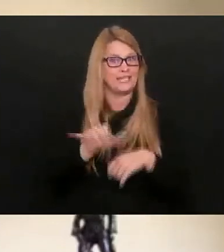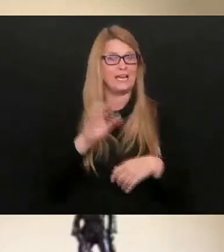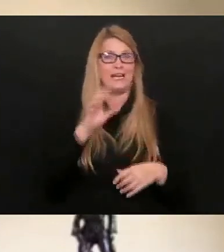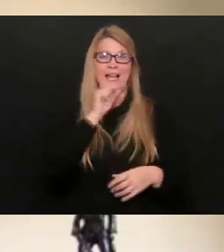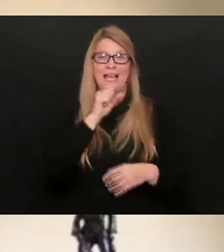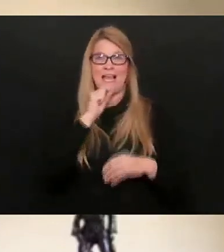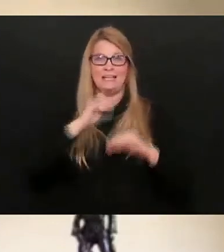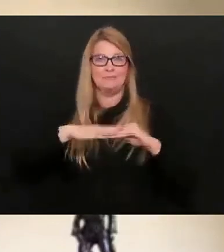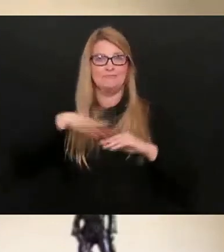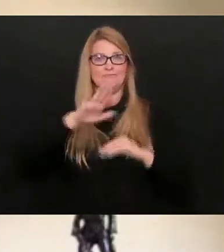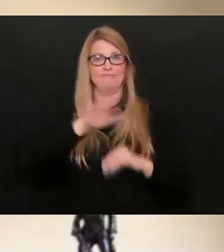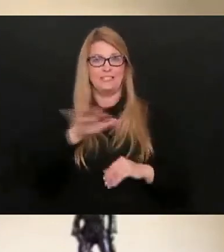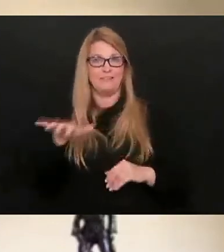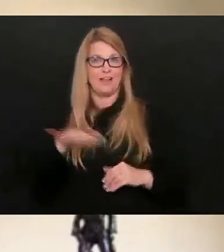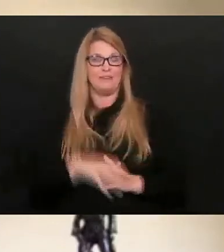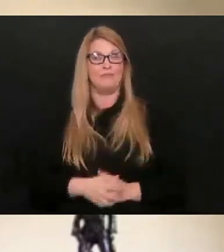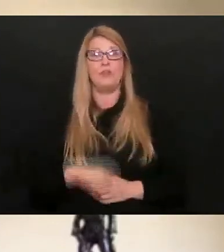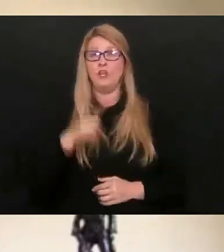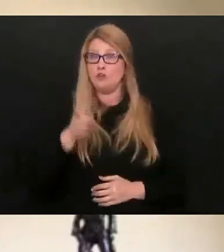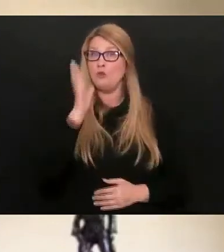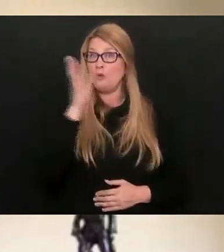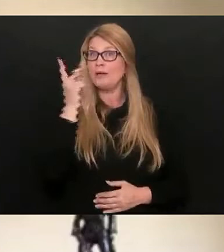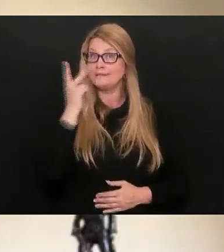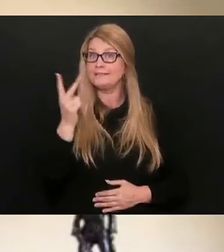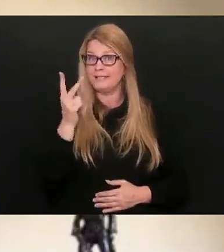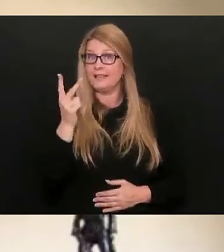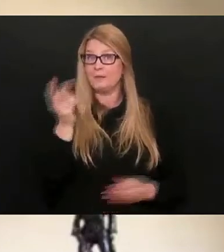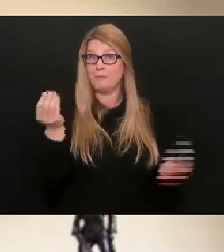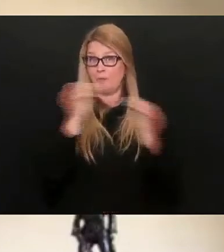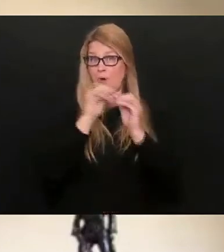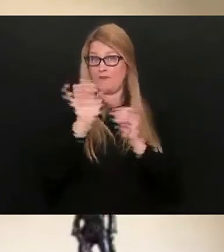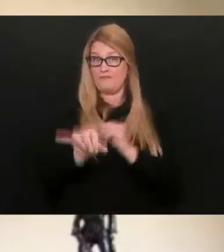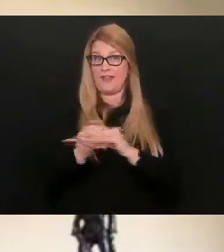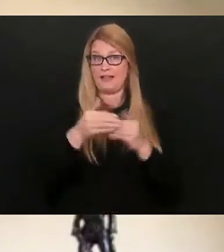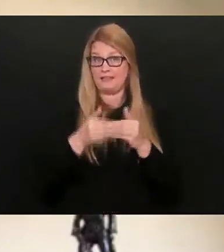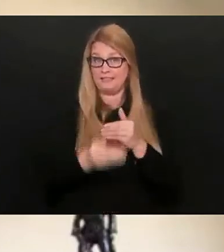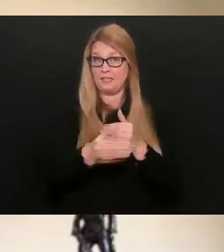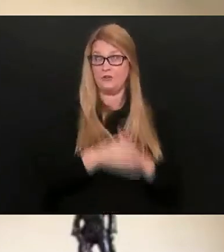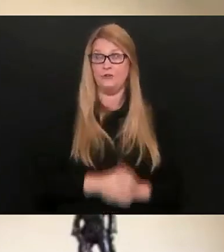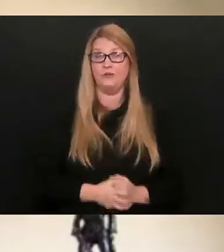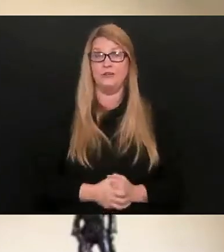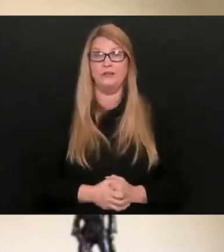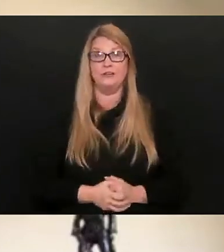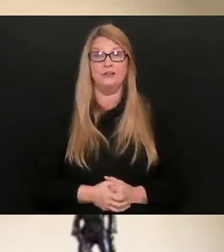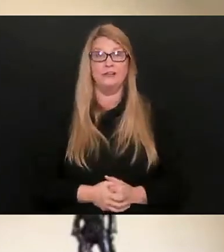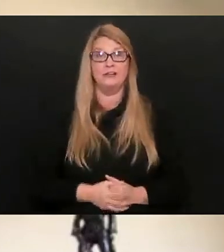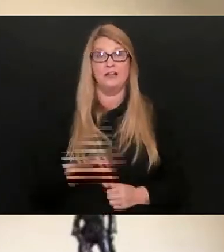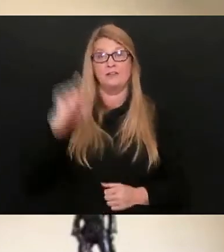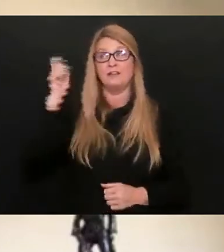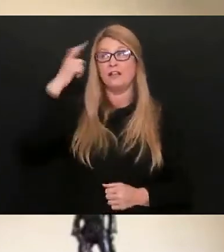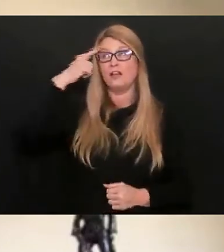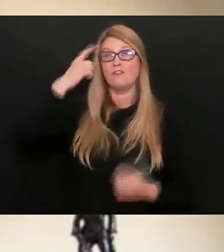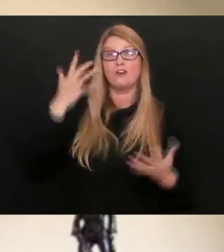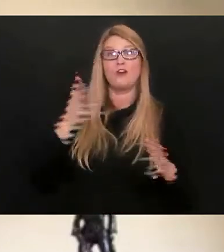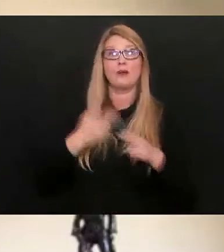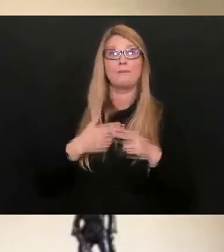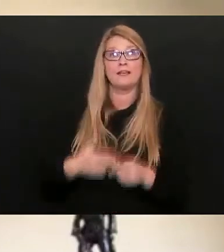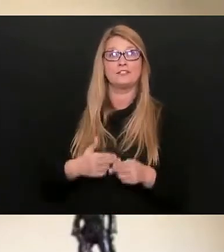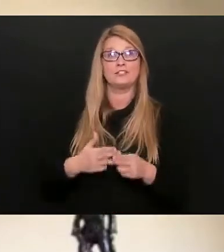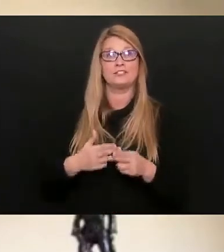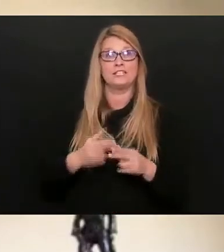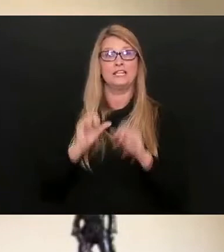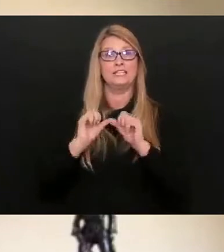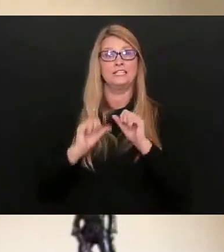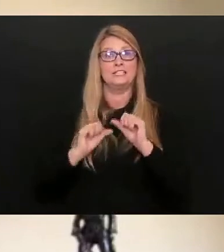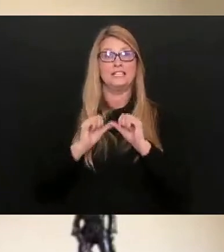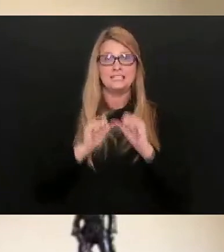population. So, you will see that continue. You also see us, as the governor pointed out earlier, continue to